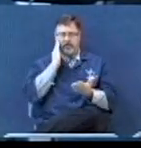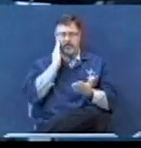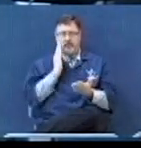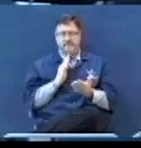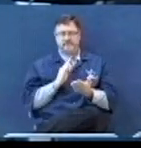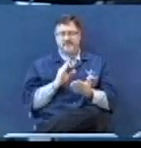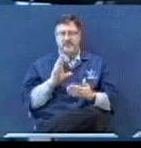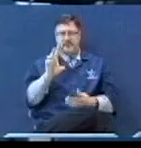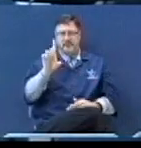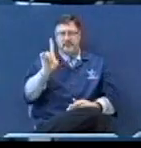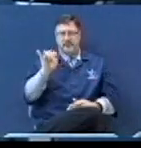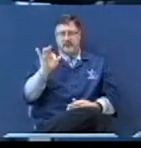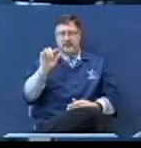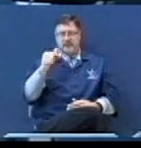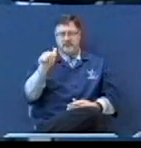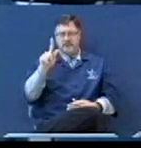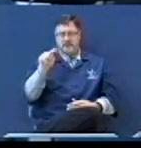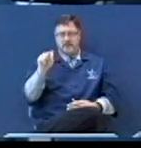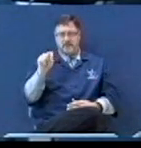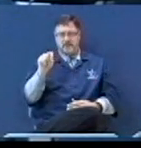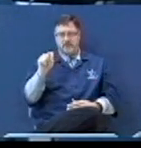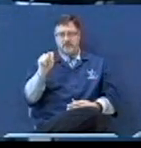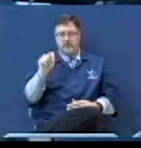still like that thing you can hold in your hand.